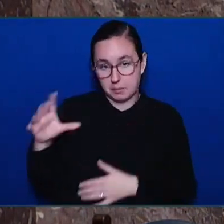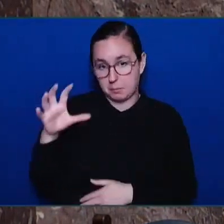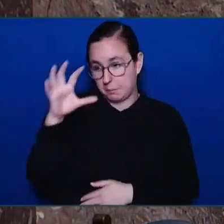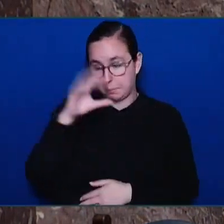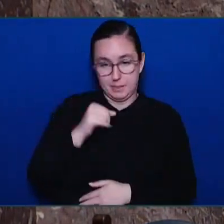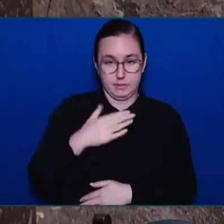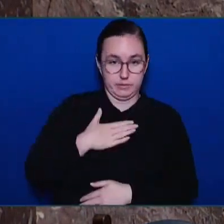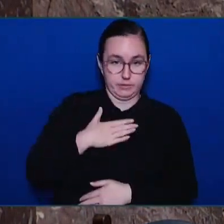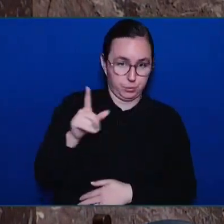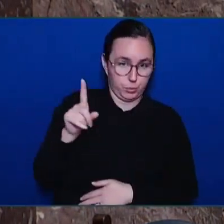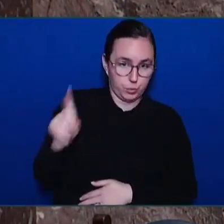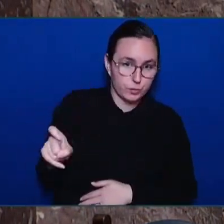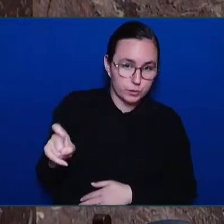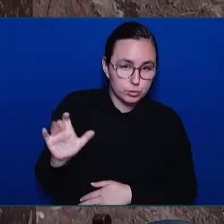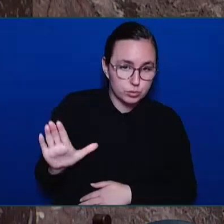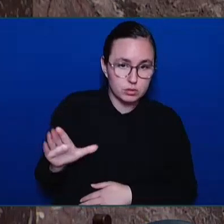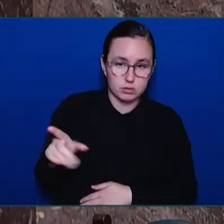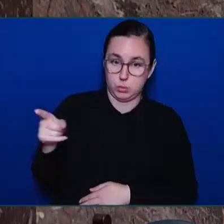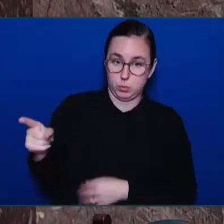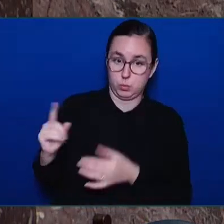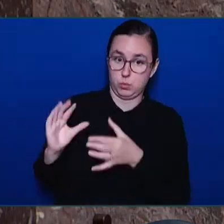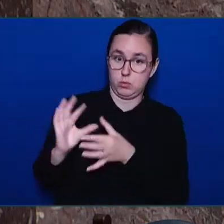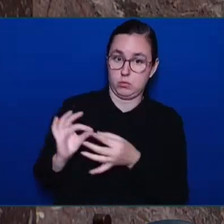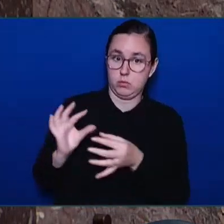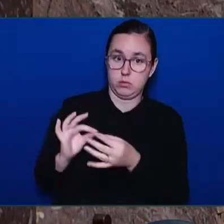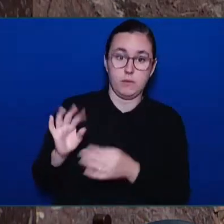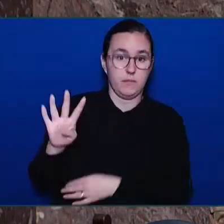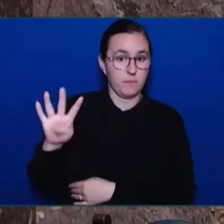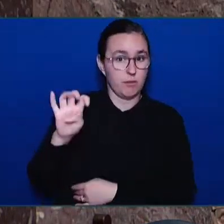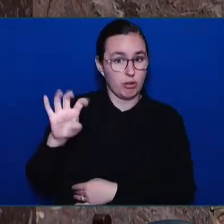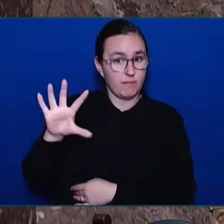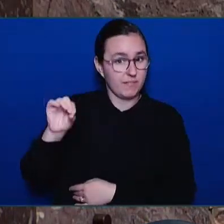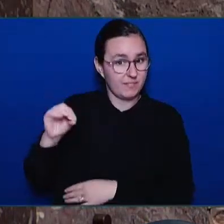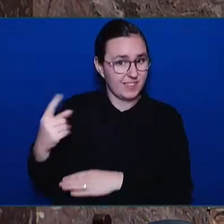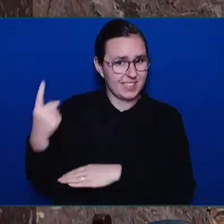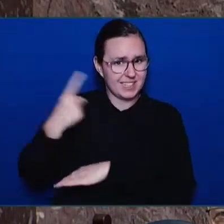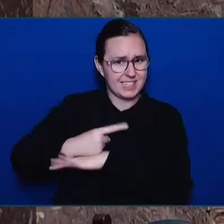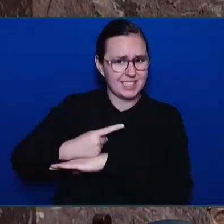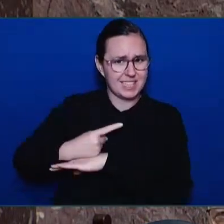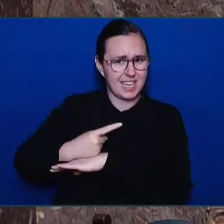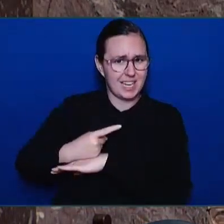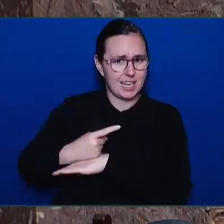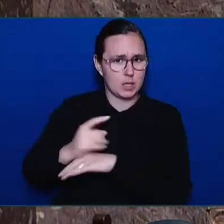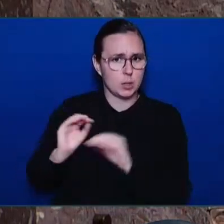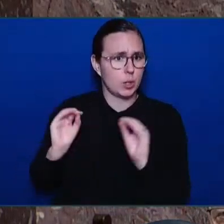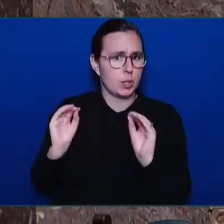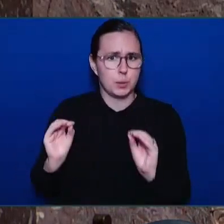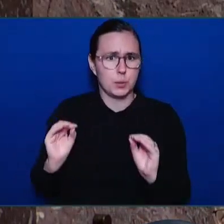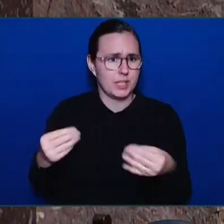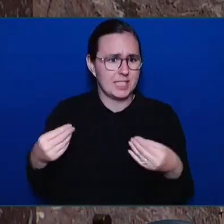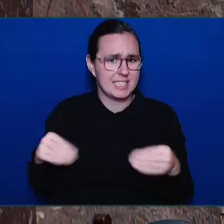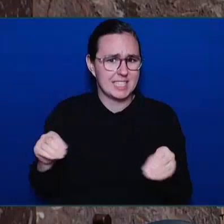since BC Timber Sales has sold anything. So there isn't any sales happening with BC Timber Sales.